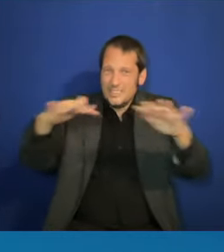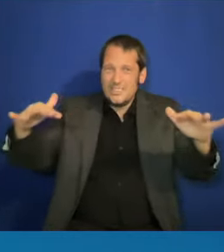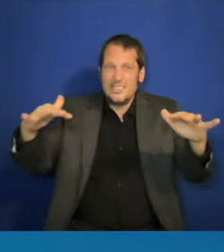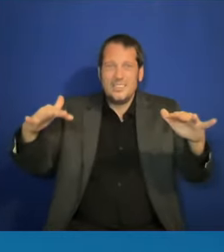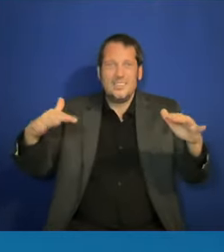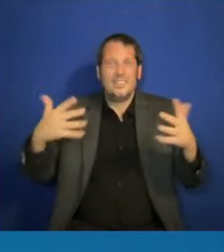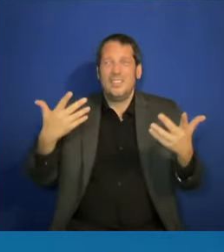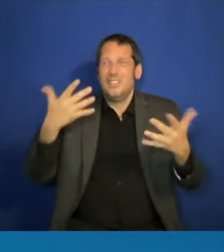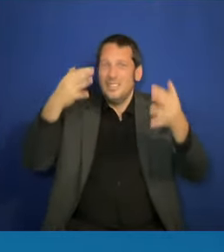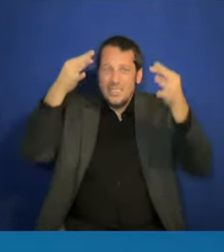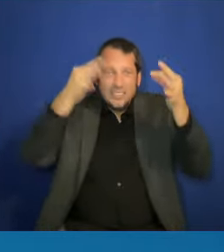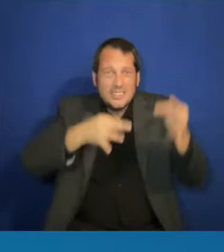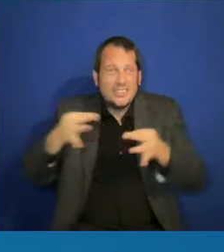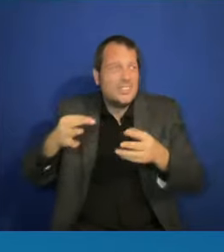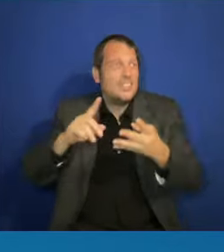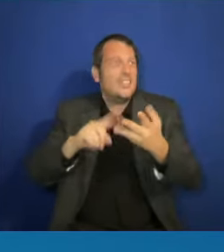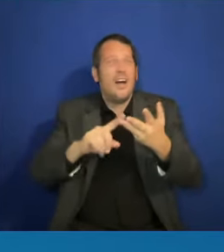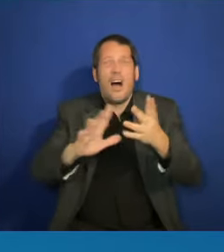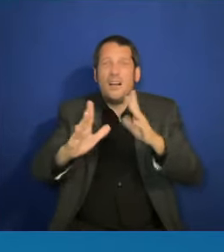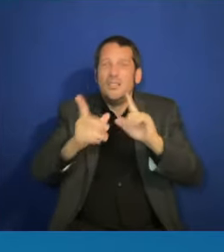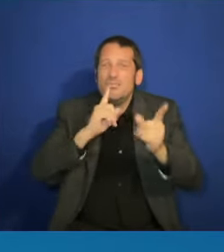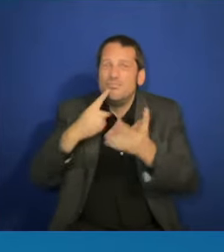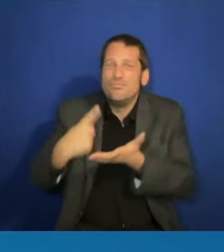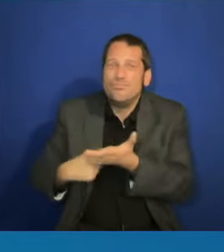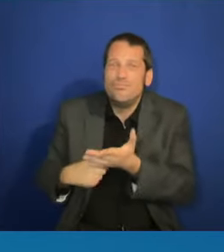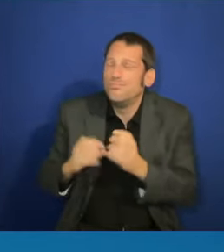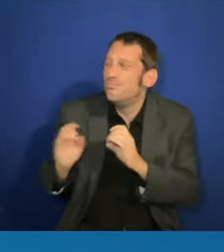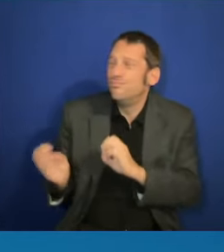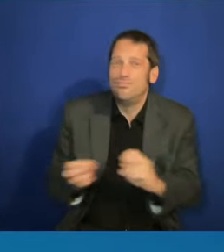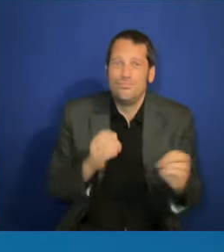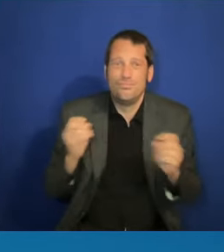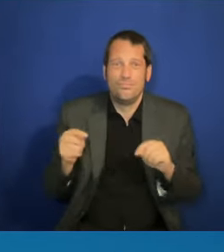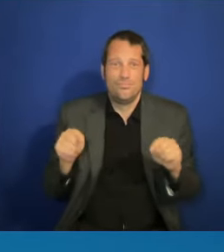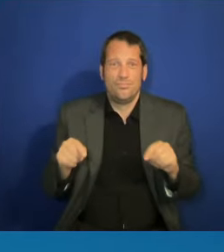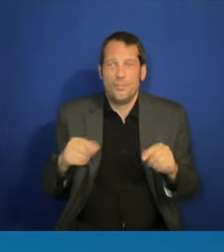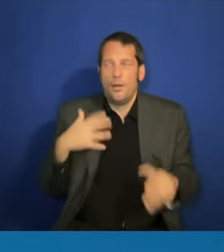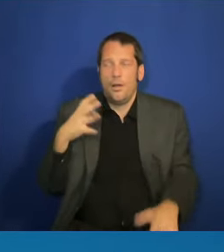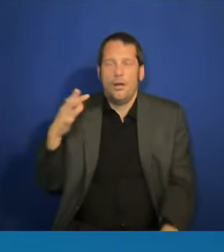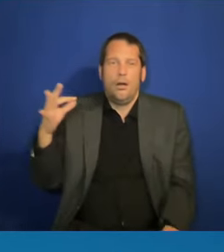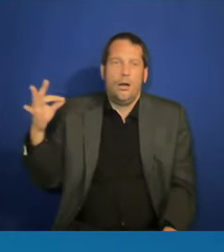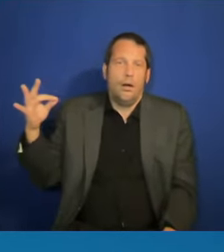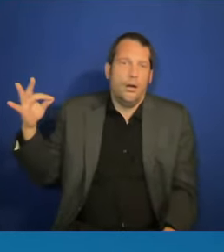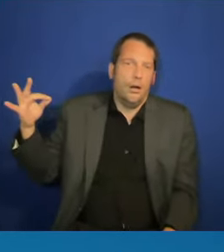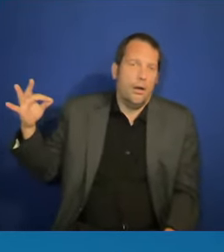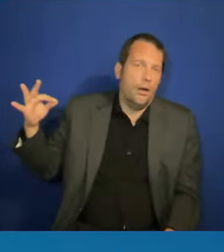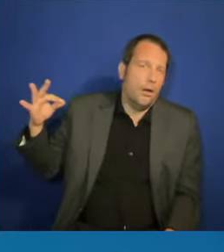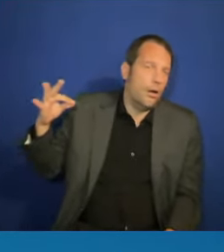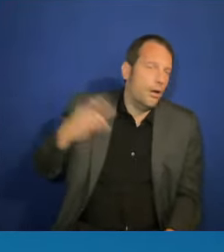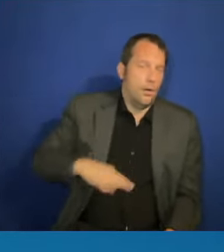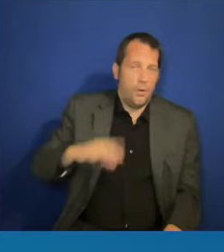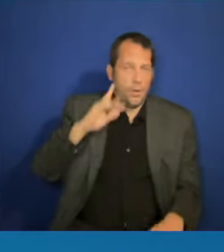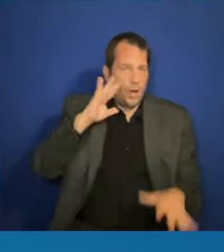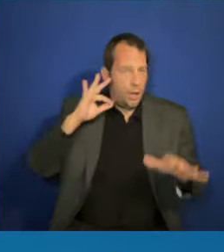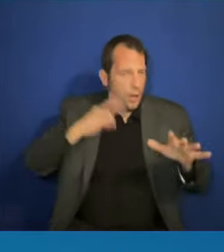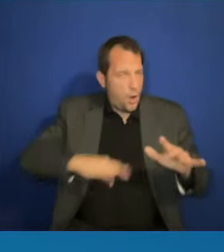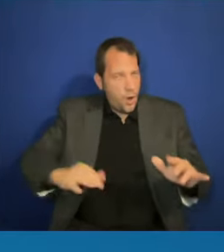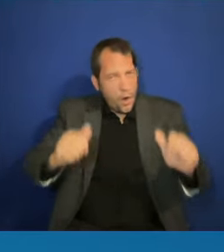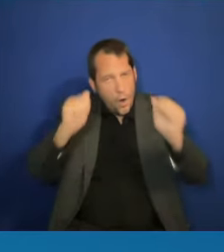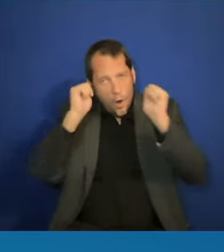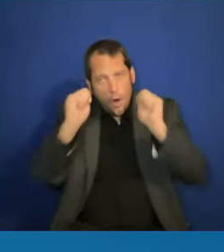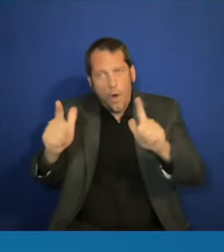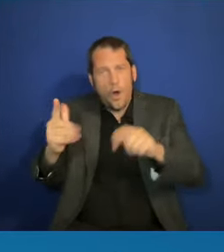will be so much richer for the betterment of everyone. They're saying that we should not teach